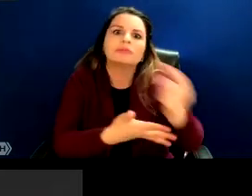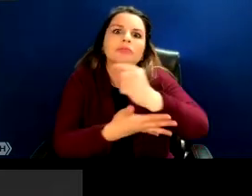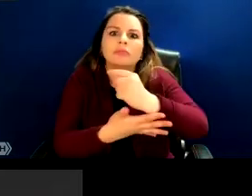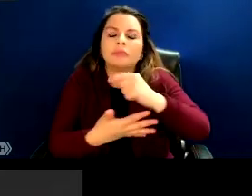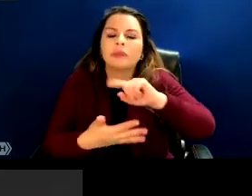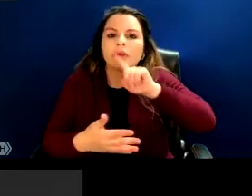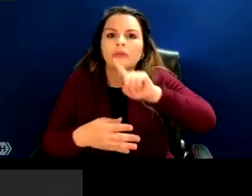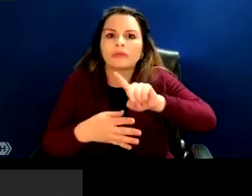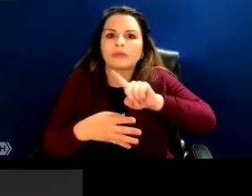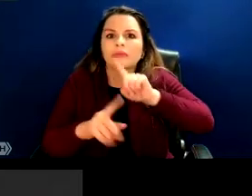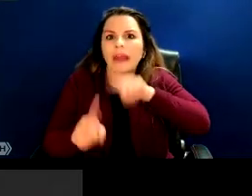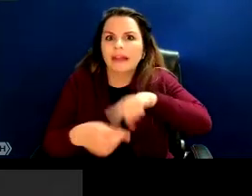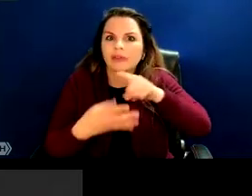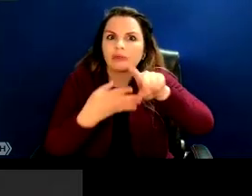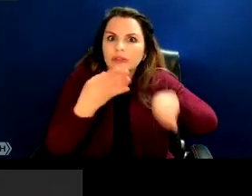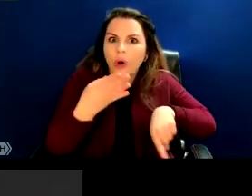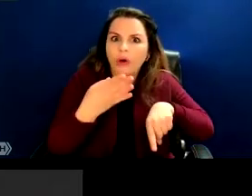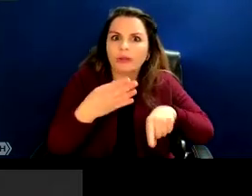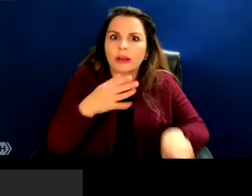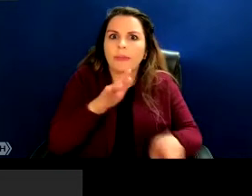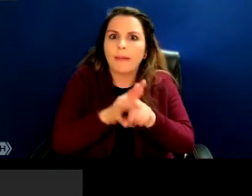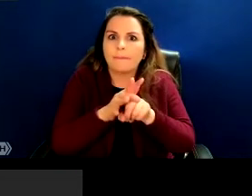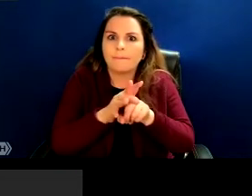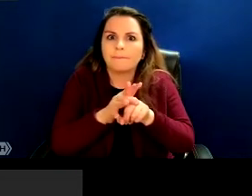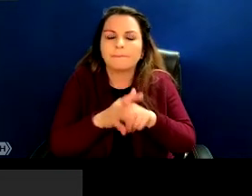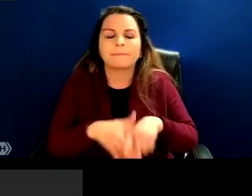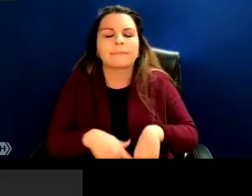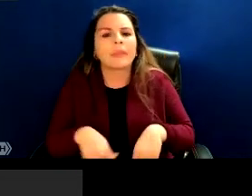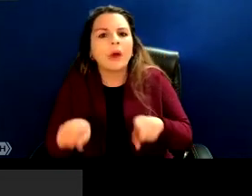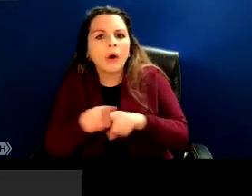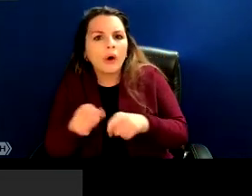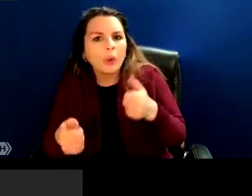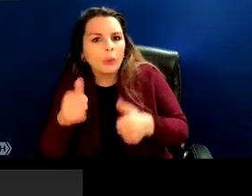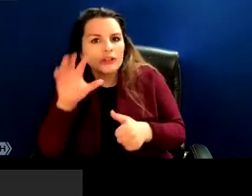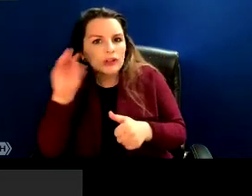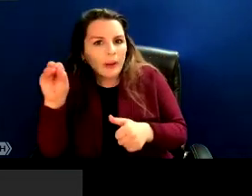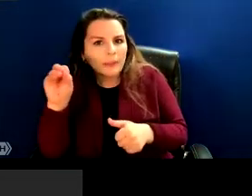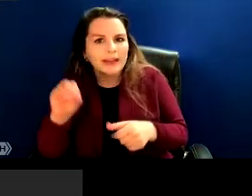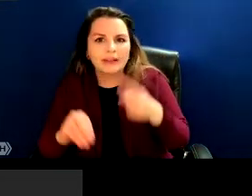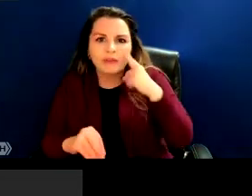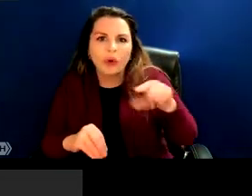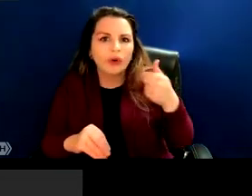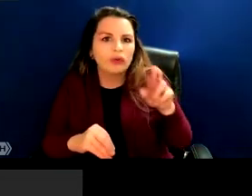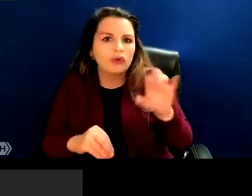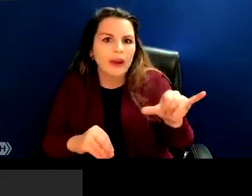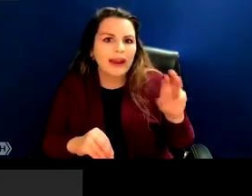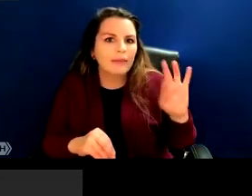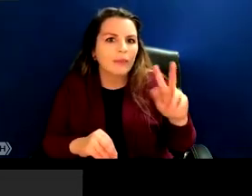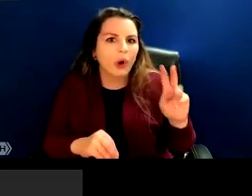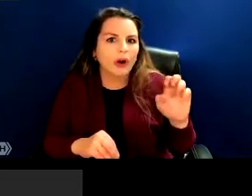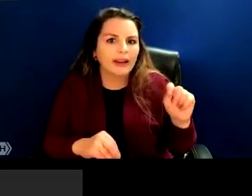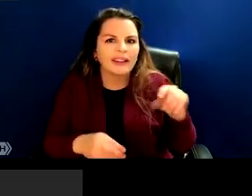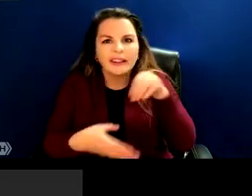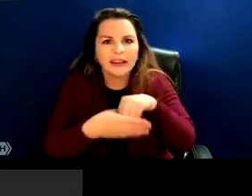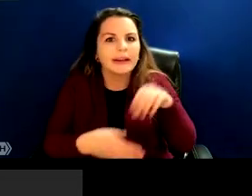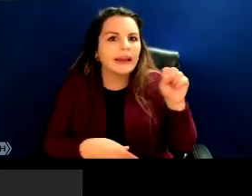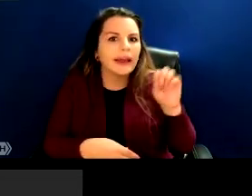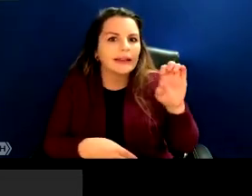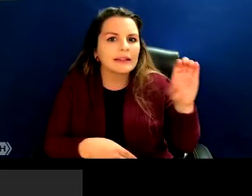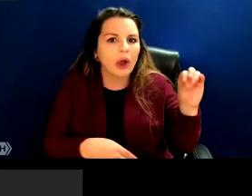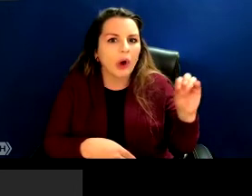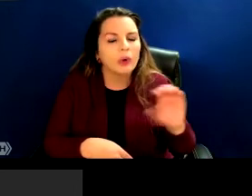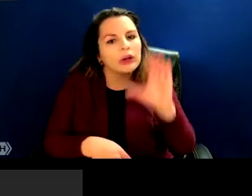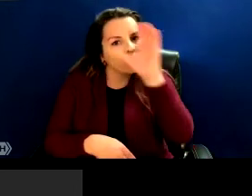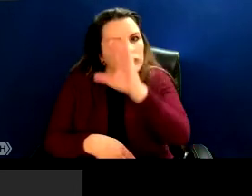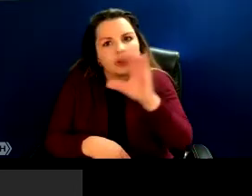companies in the kind of gray market of SEO are also able to